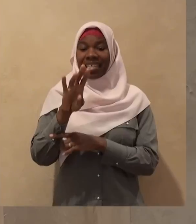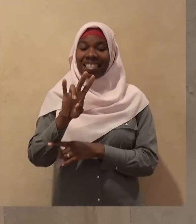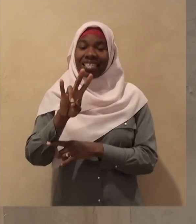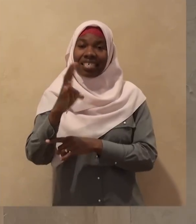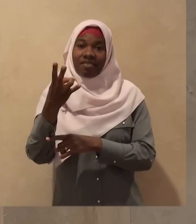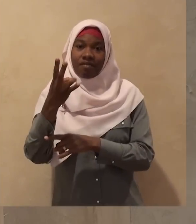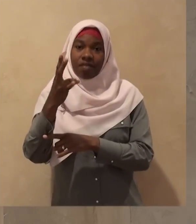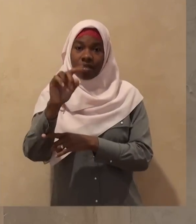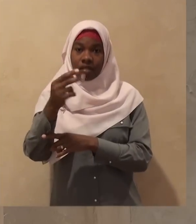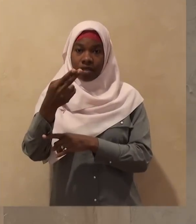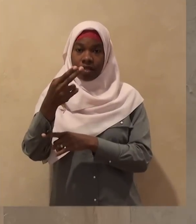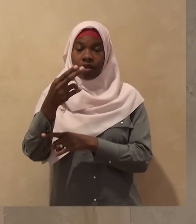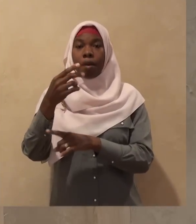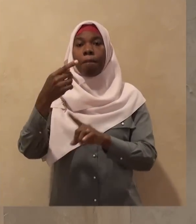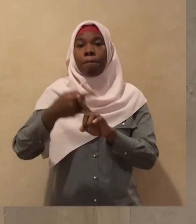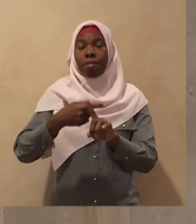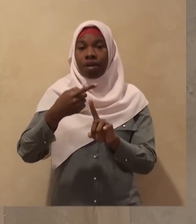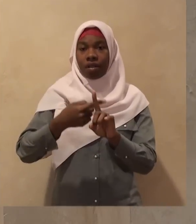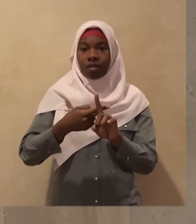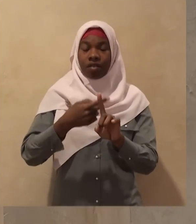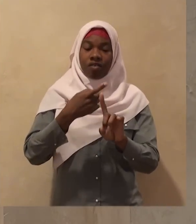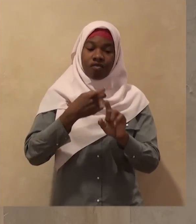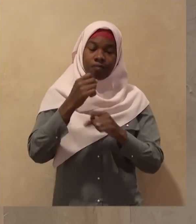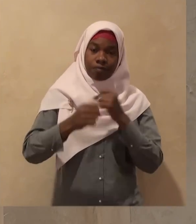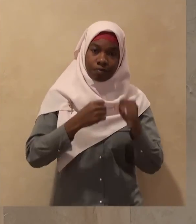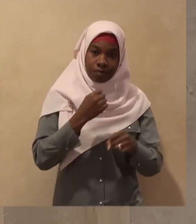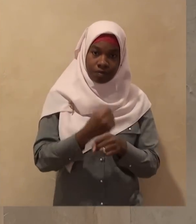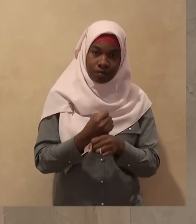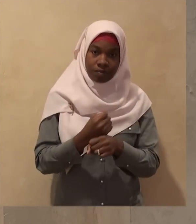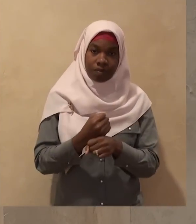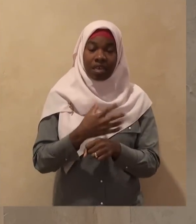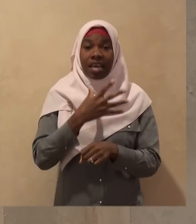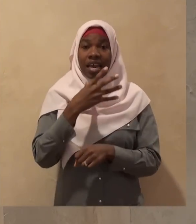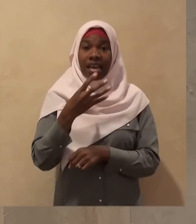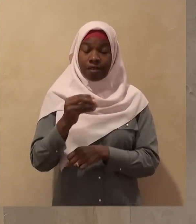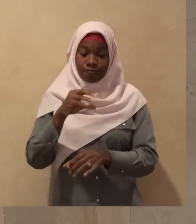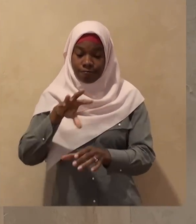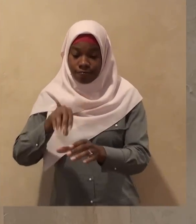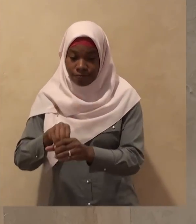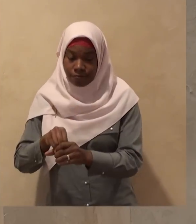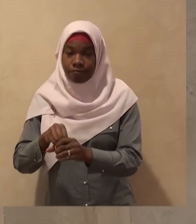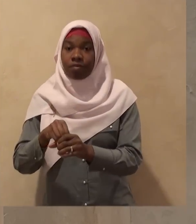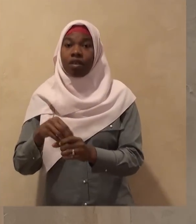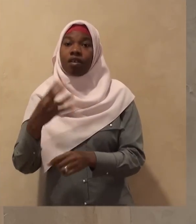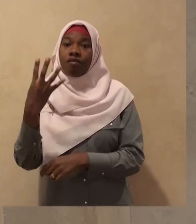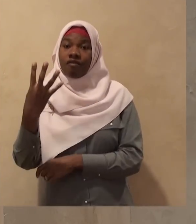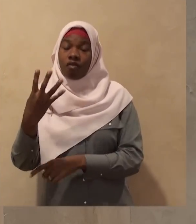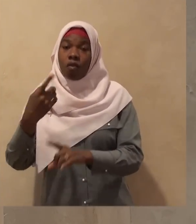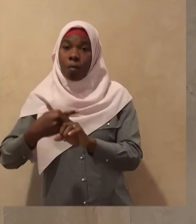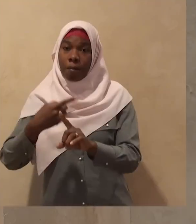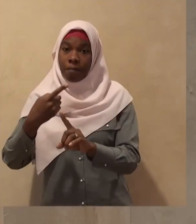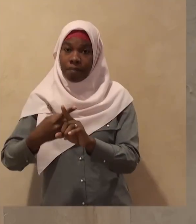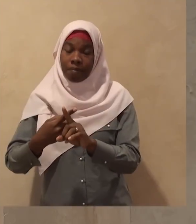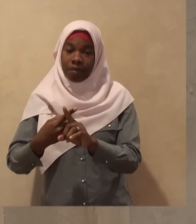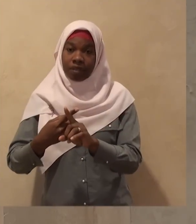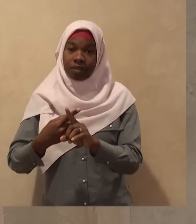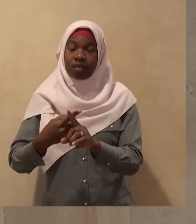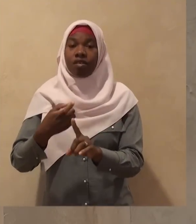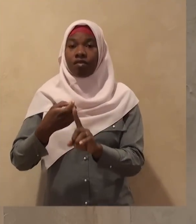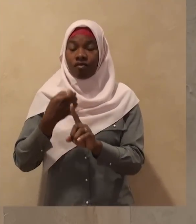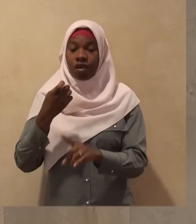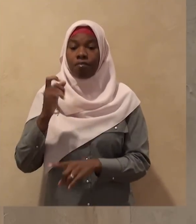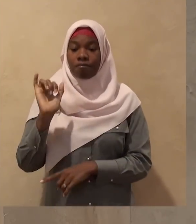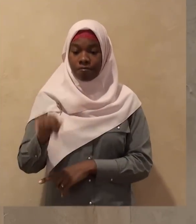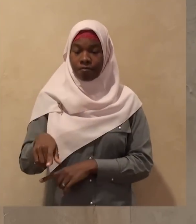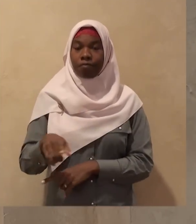months that Allah subhanahu wa ta'ala has made sacred and Allah subhanahu wa ta'ala commanded us to maintain their